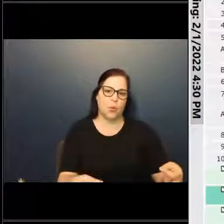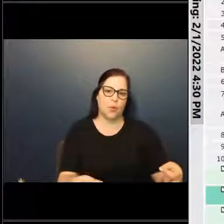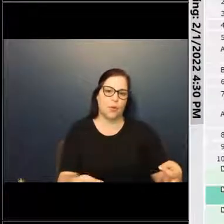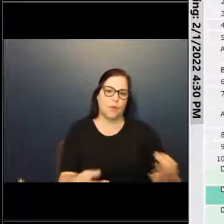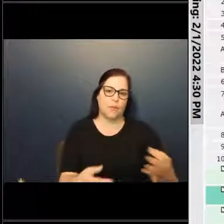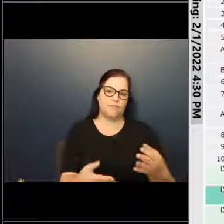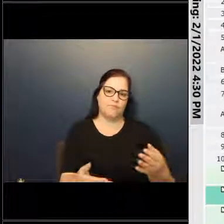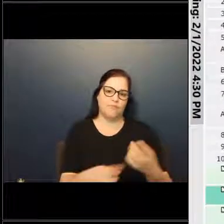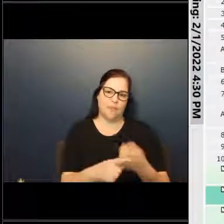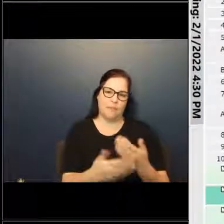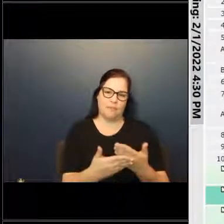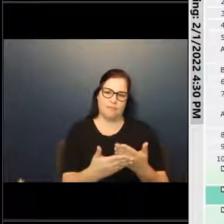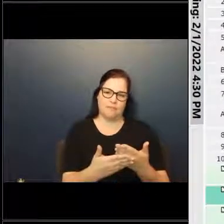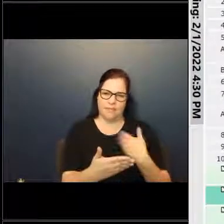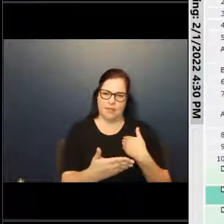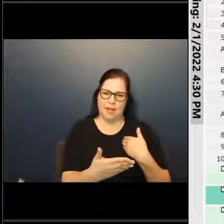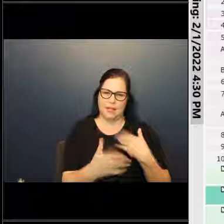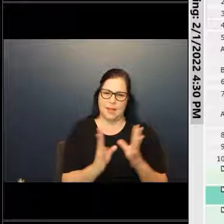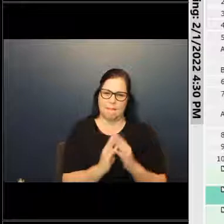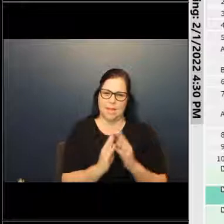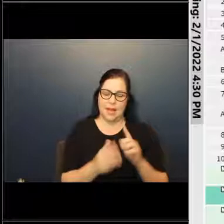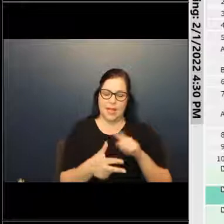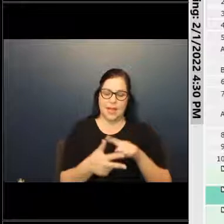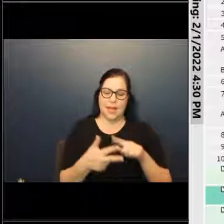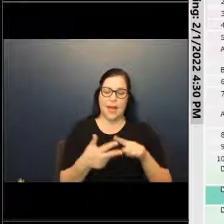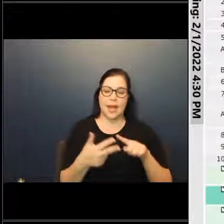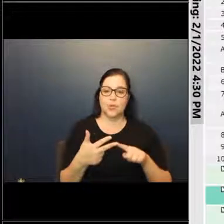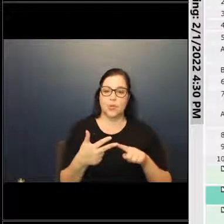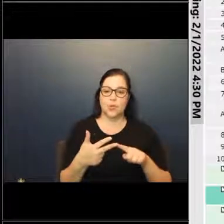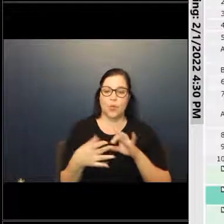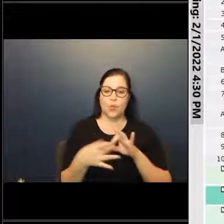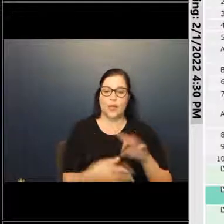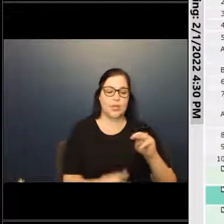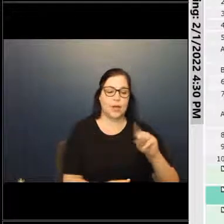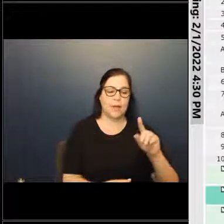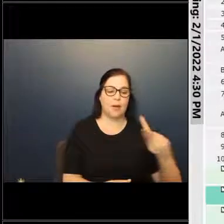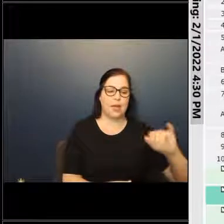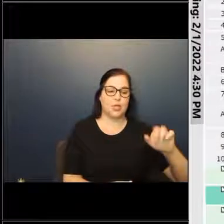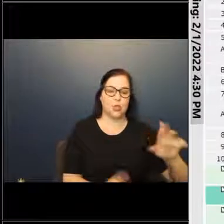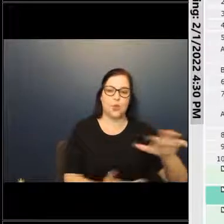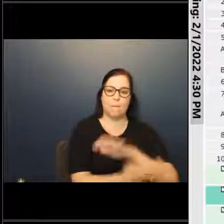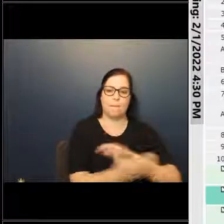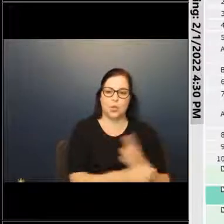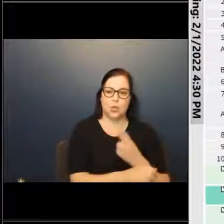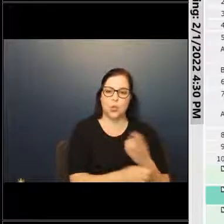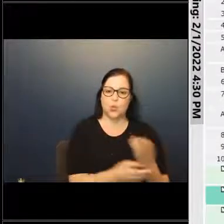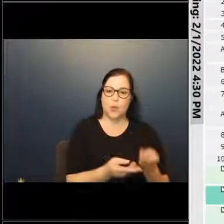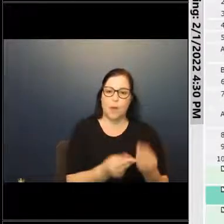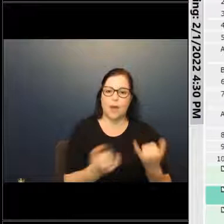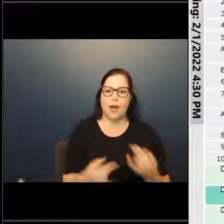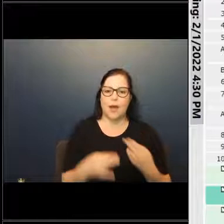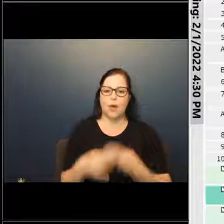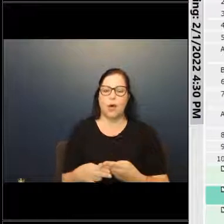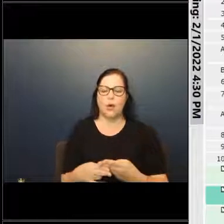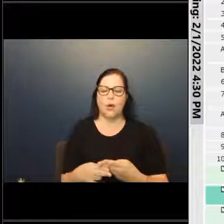last board meeting. The three, the next three items will be in relation to the MLK Junior mixed use property now known as the